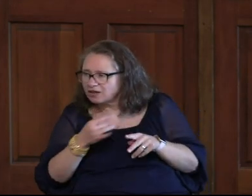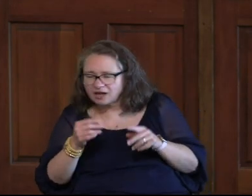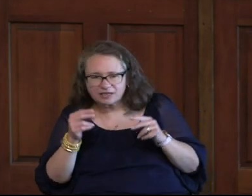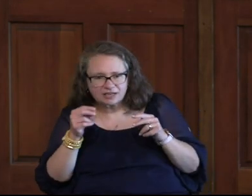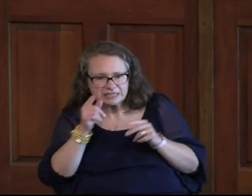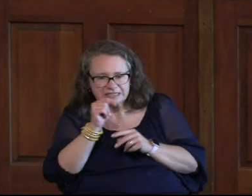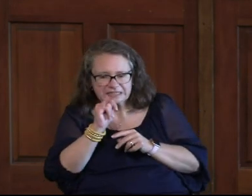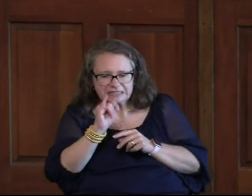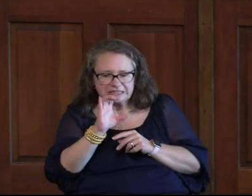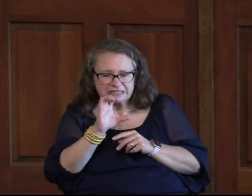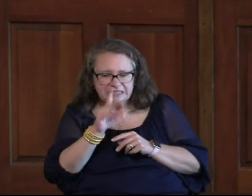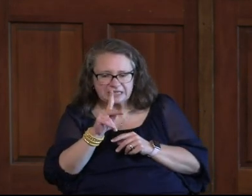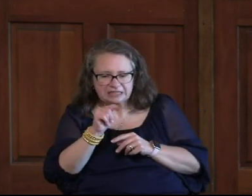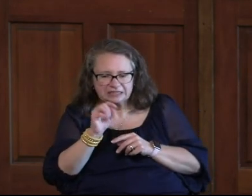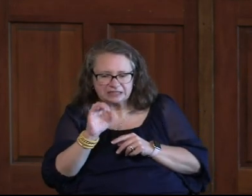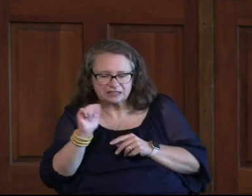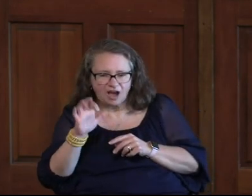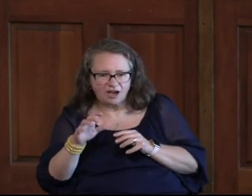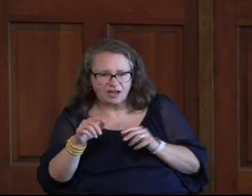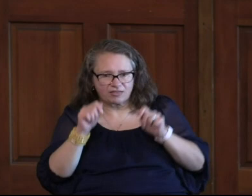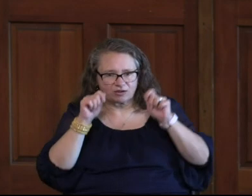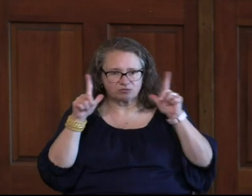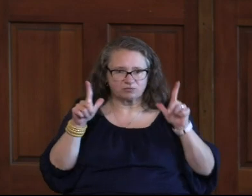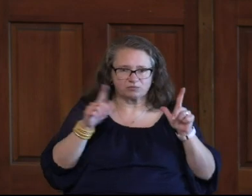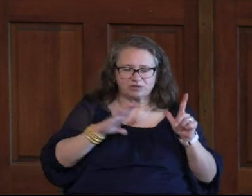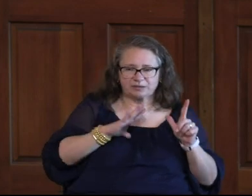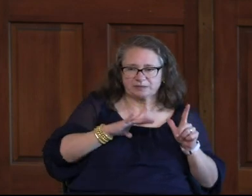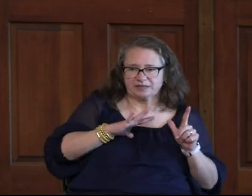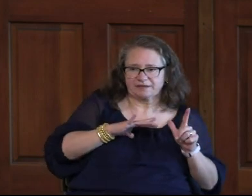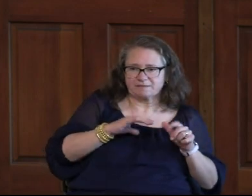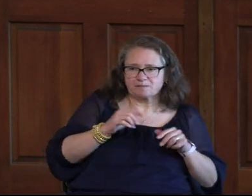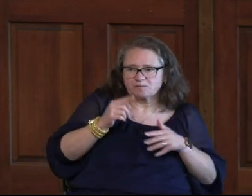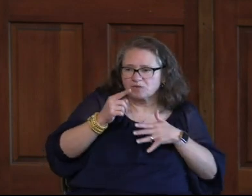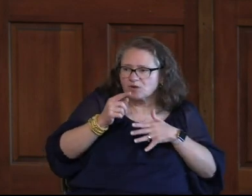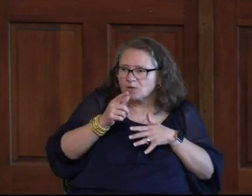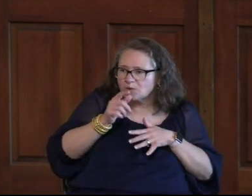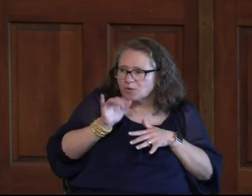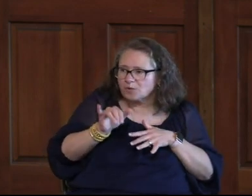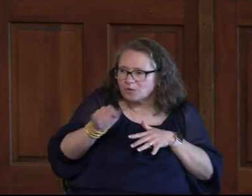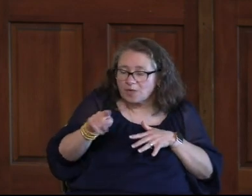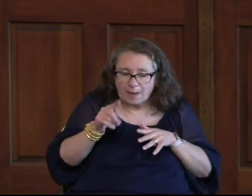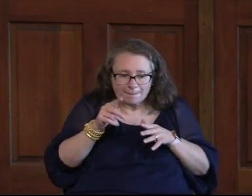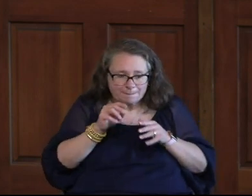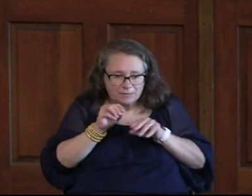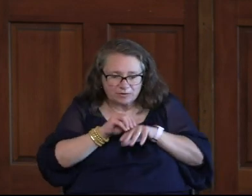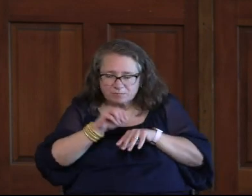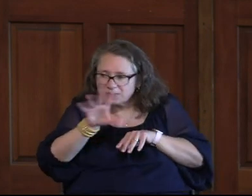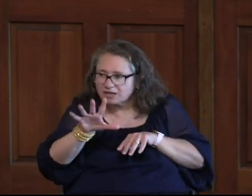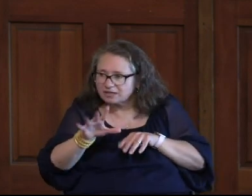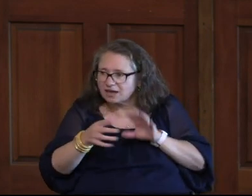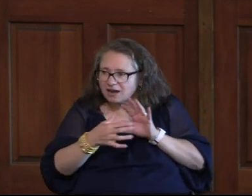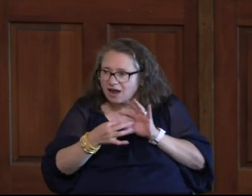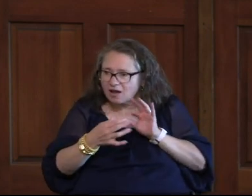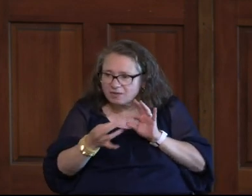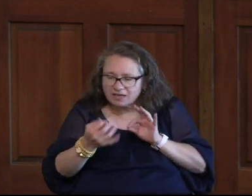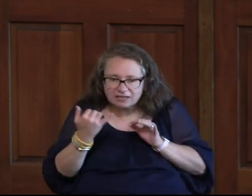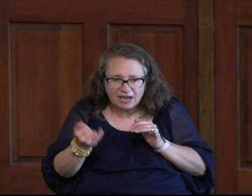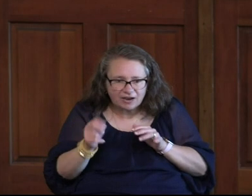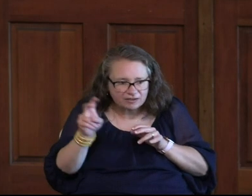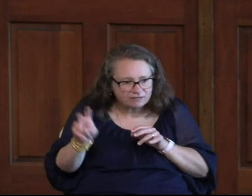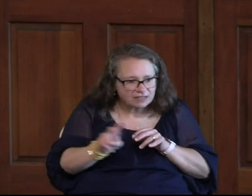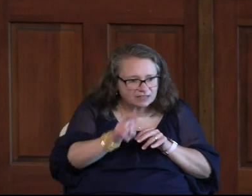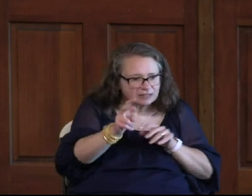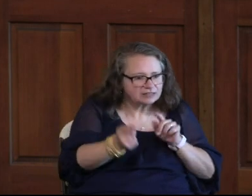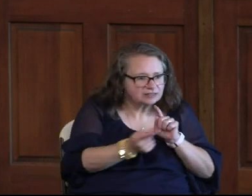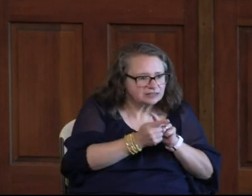That TikTok Video I Made I Think It's Pretty Amusing We'll See Who Likes You Know What Oh That Person Posted This Comment Now I Have To See